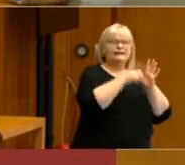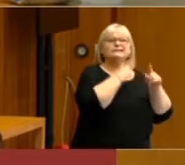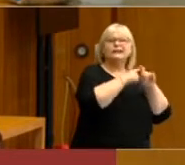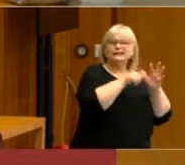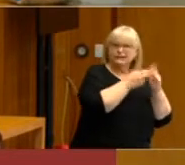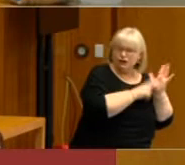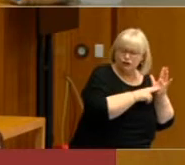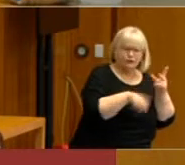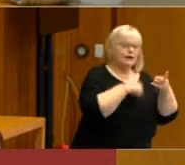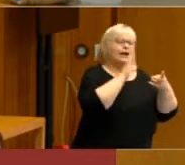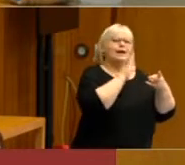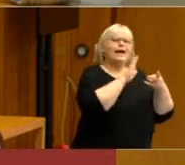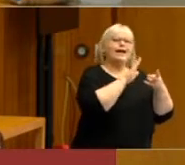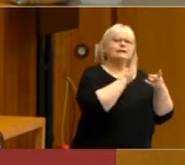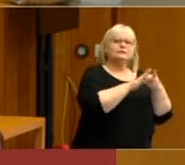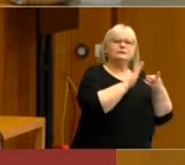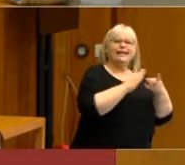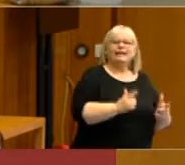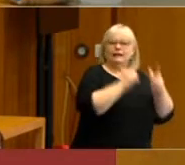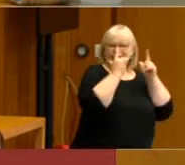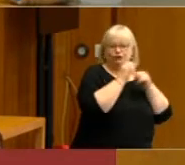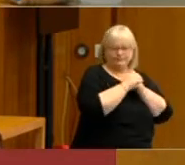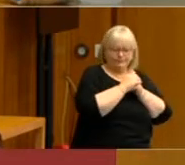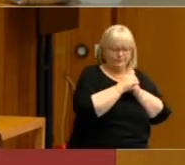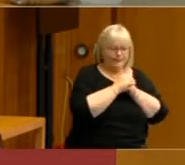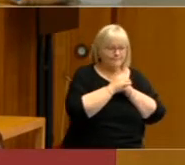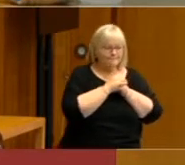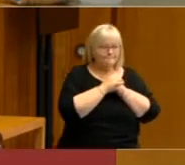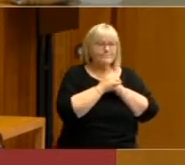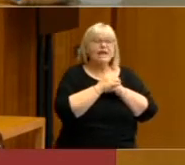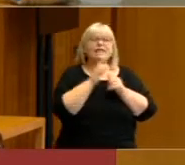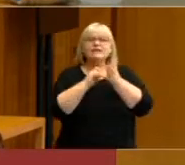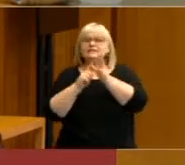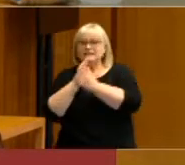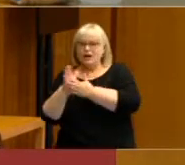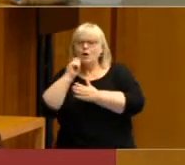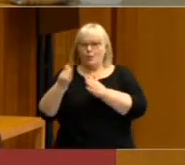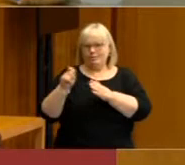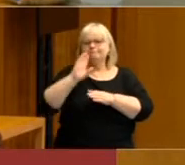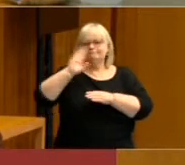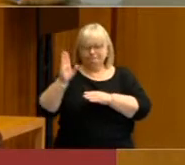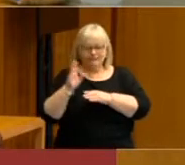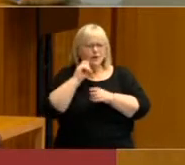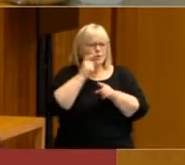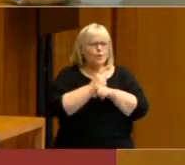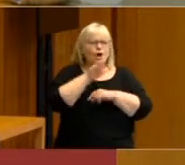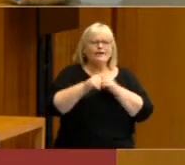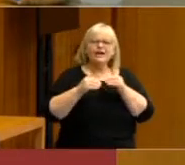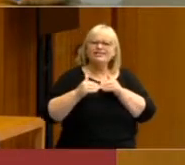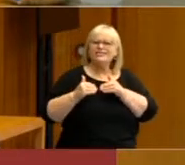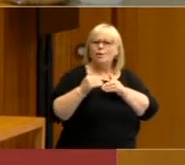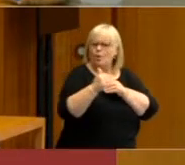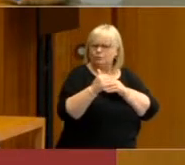and factors associated with leadership. Then Sarah will take over and she will look at some of the long-term